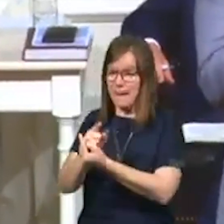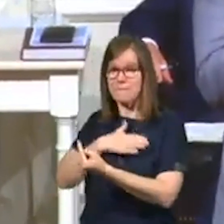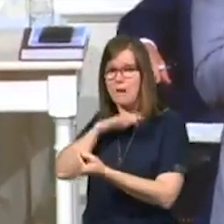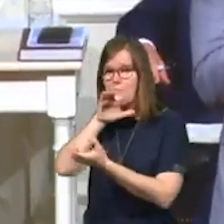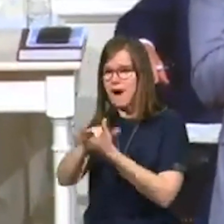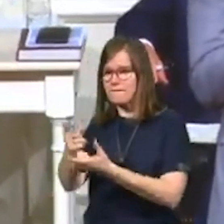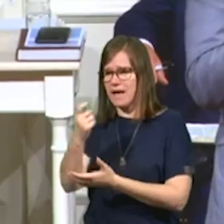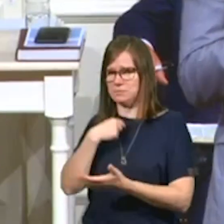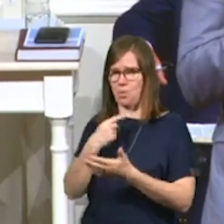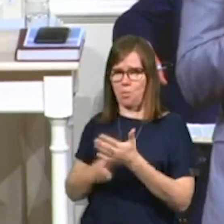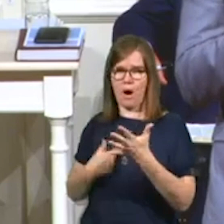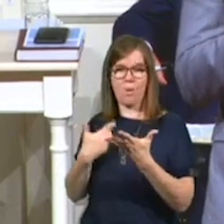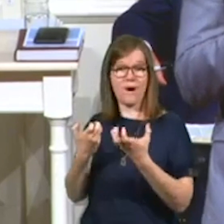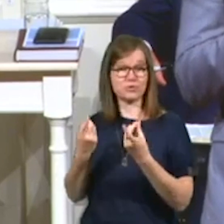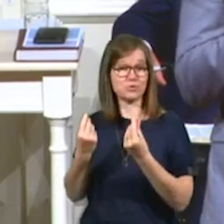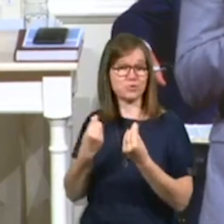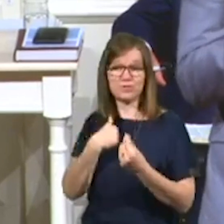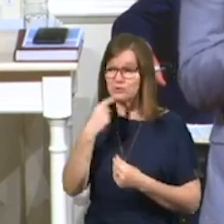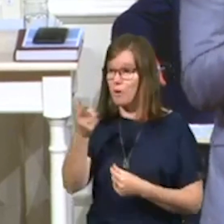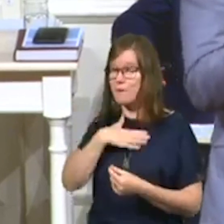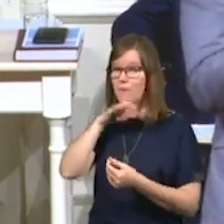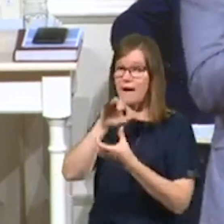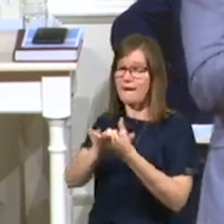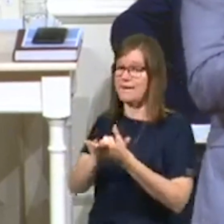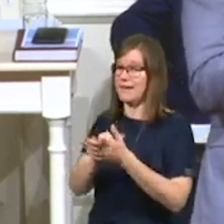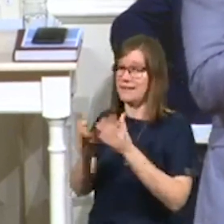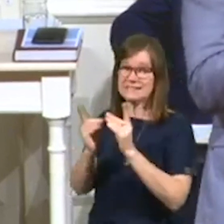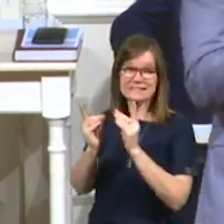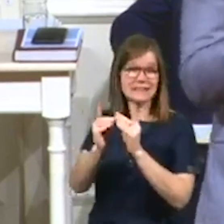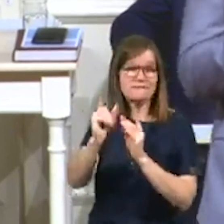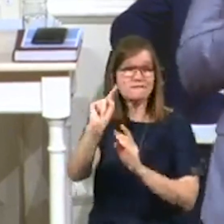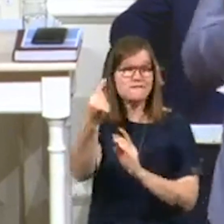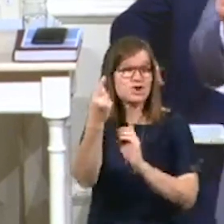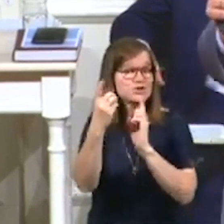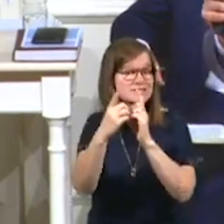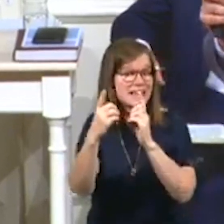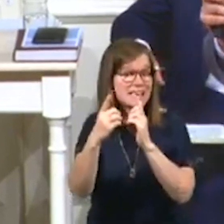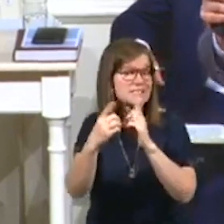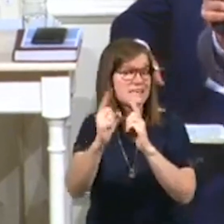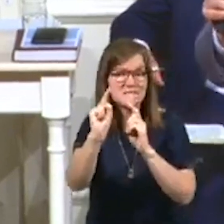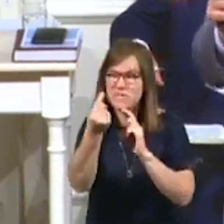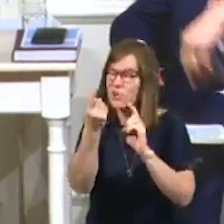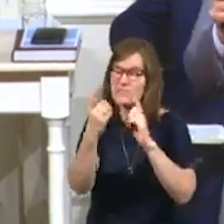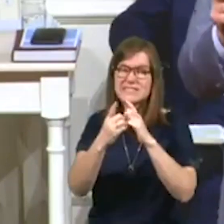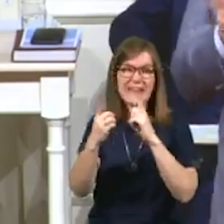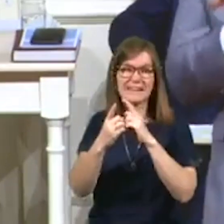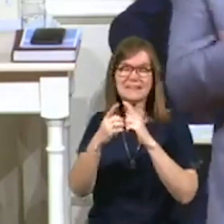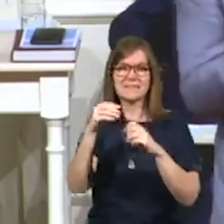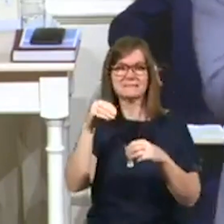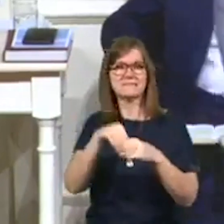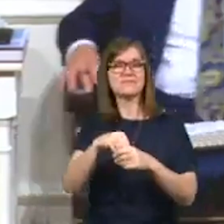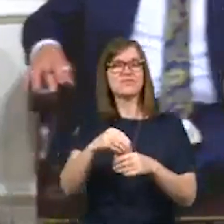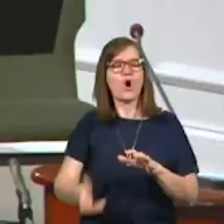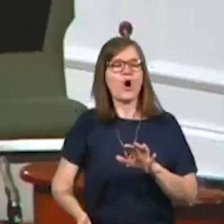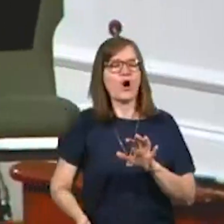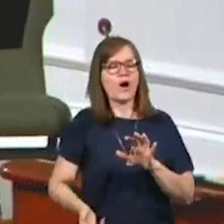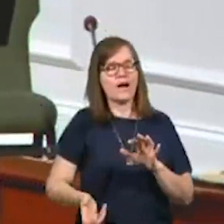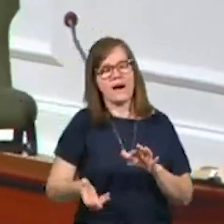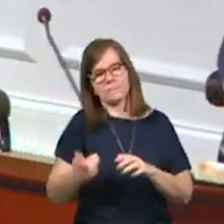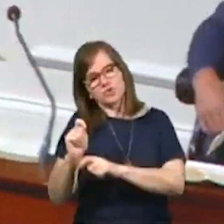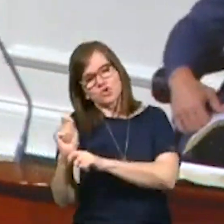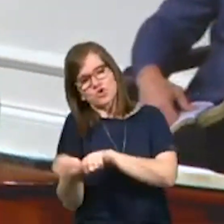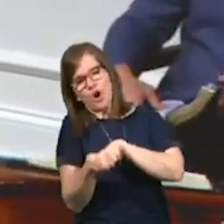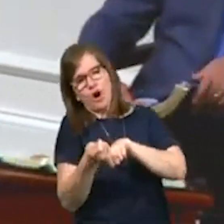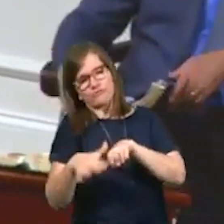She asked me what I wanted to do. And this is what I told my wife, like date number one, very first date we're in the golf course at the school.